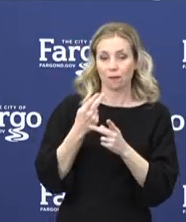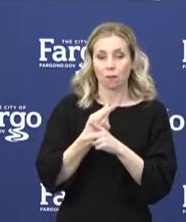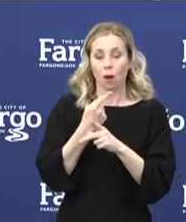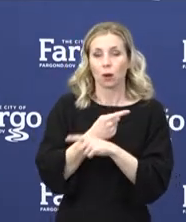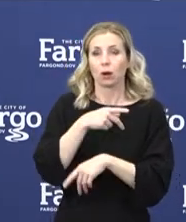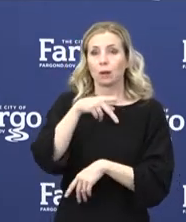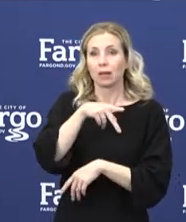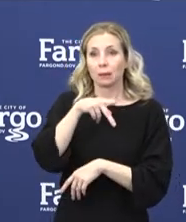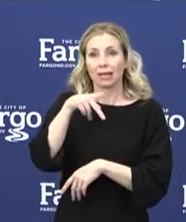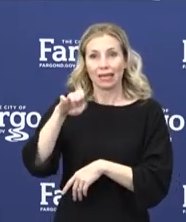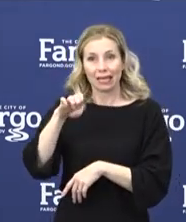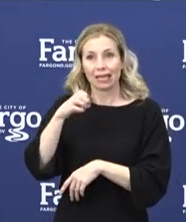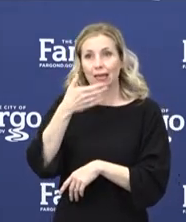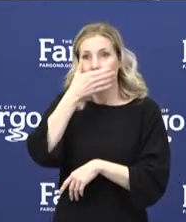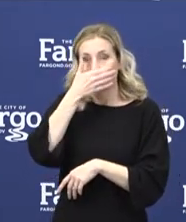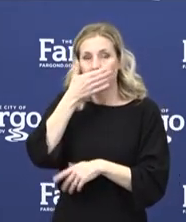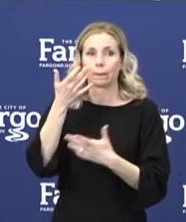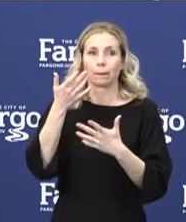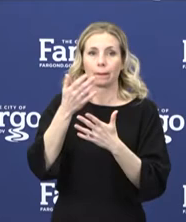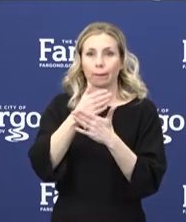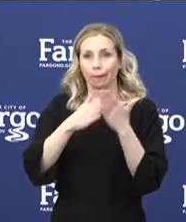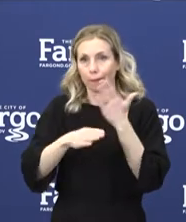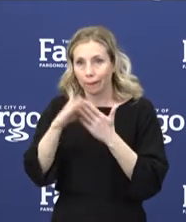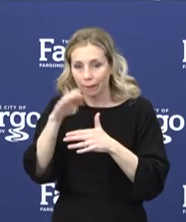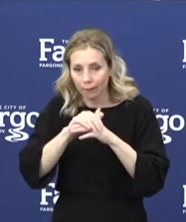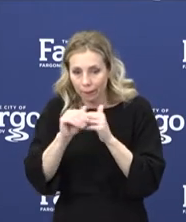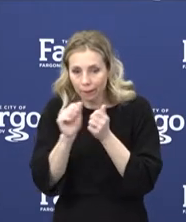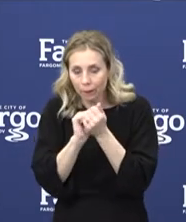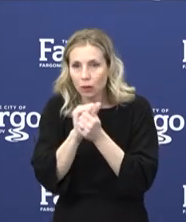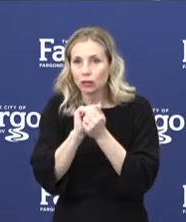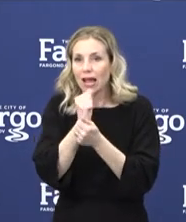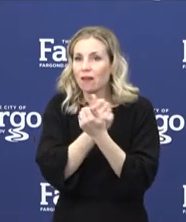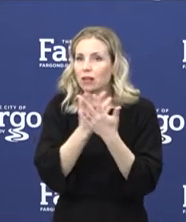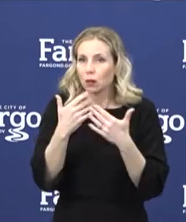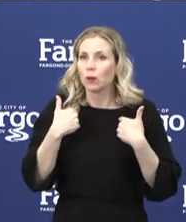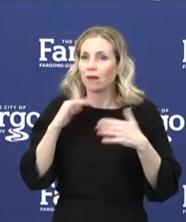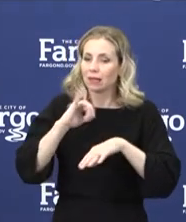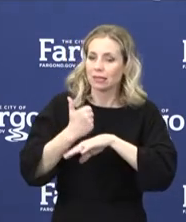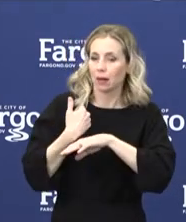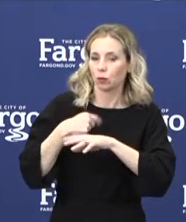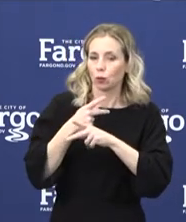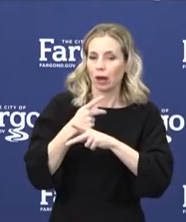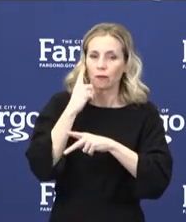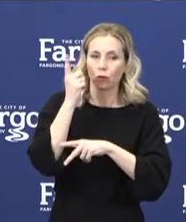infection prevention measures in place to care for you when you come in. So we will keep you safe.